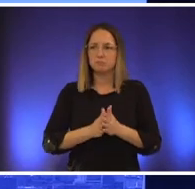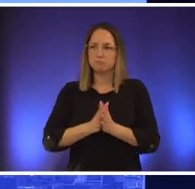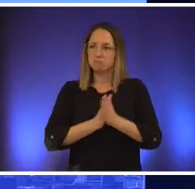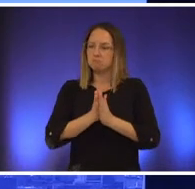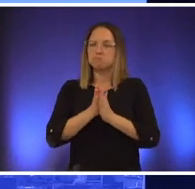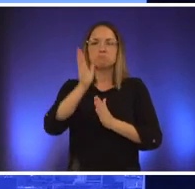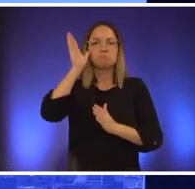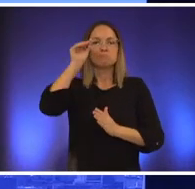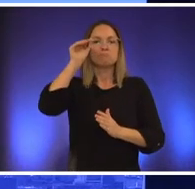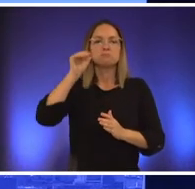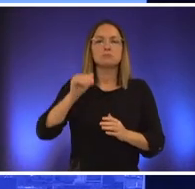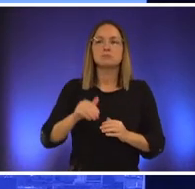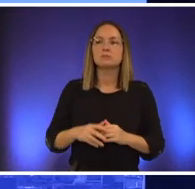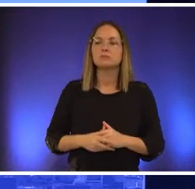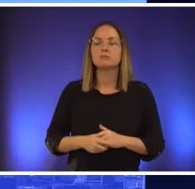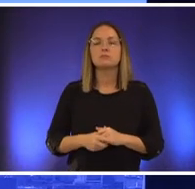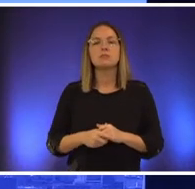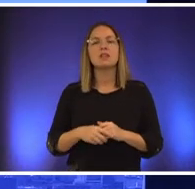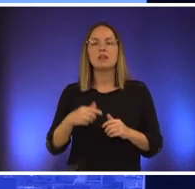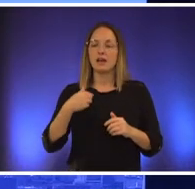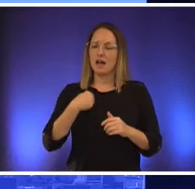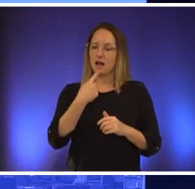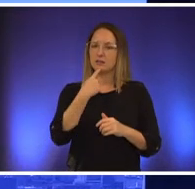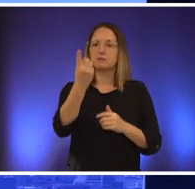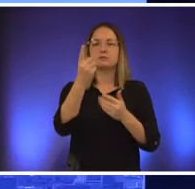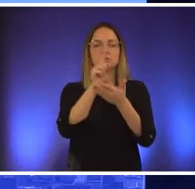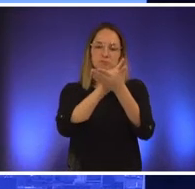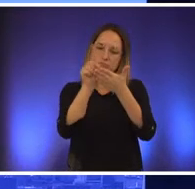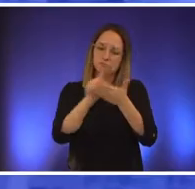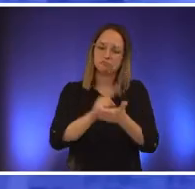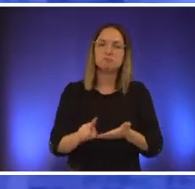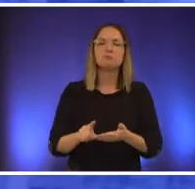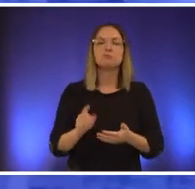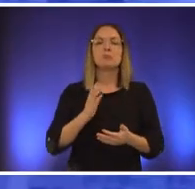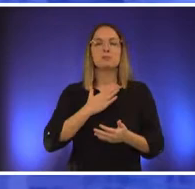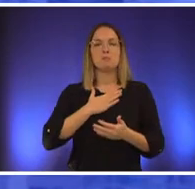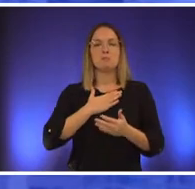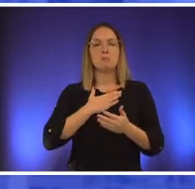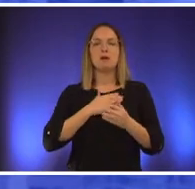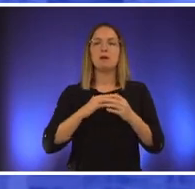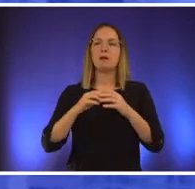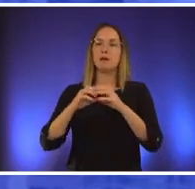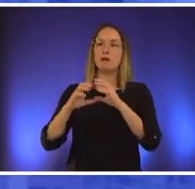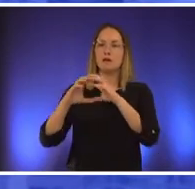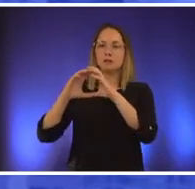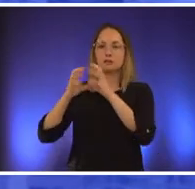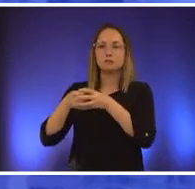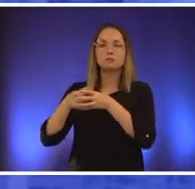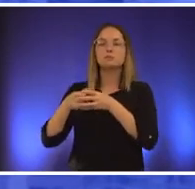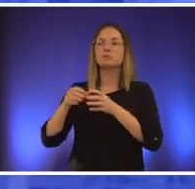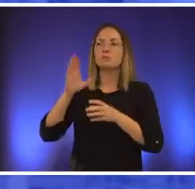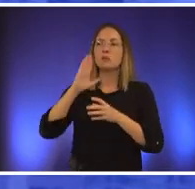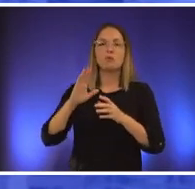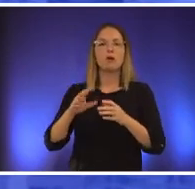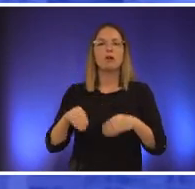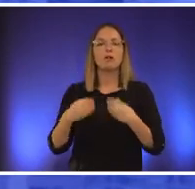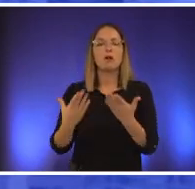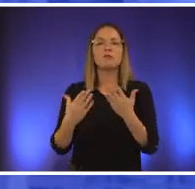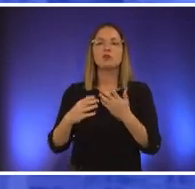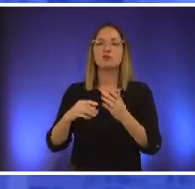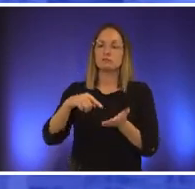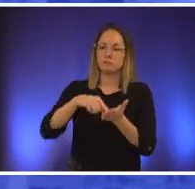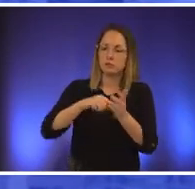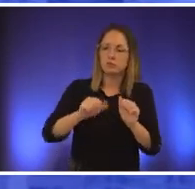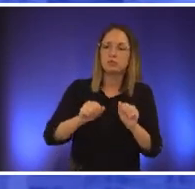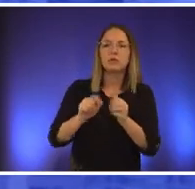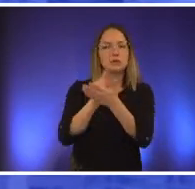said every week in an israel administration will be housing and affordability week and it's personal to me because i used to rent a mobile home spot for 140 bucks